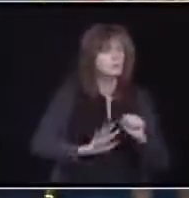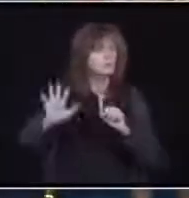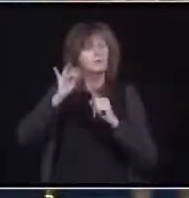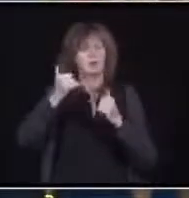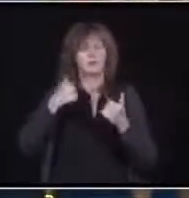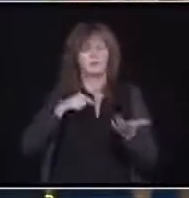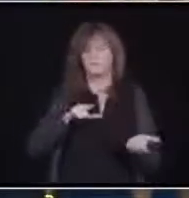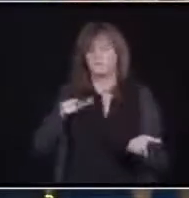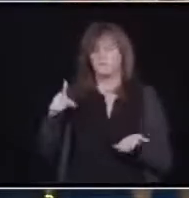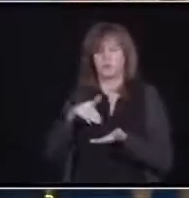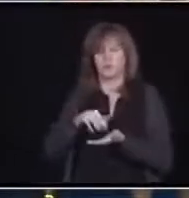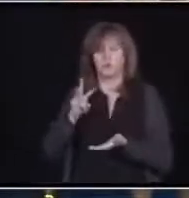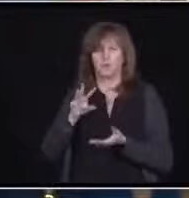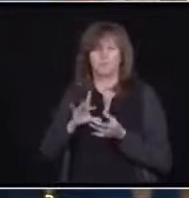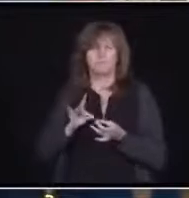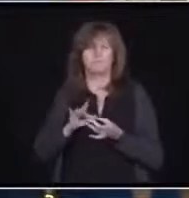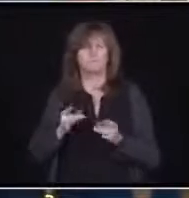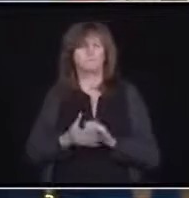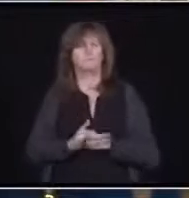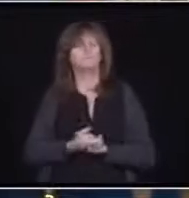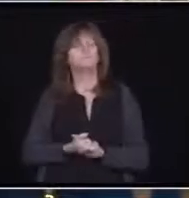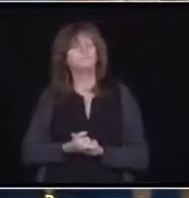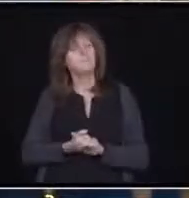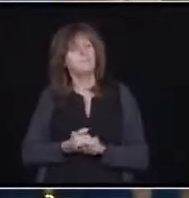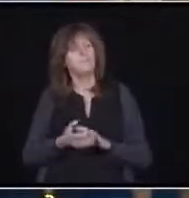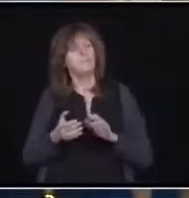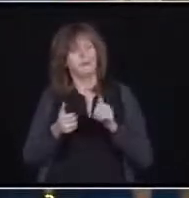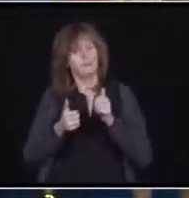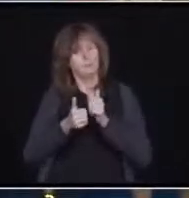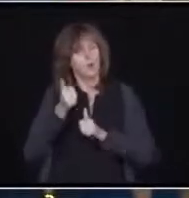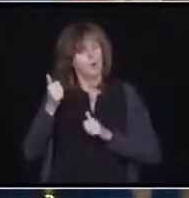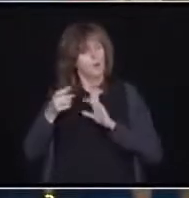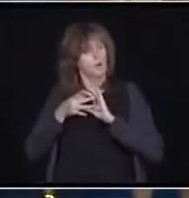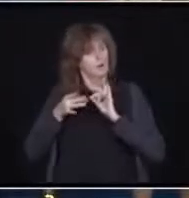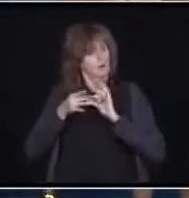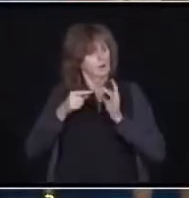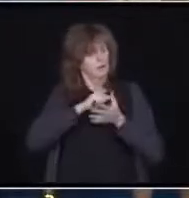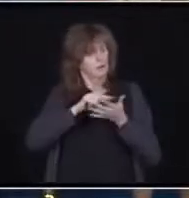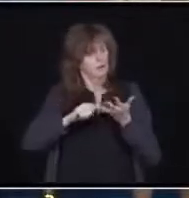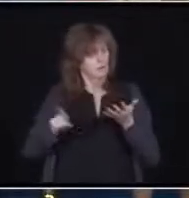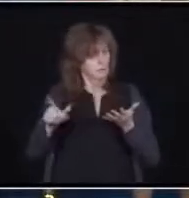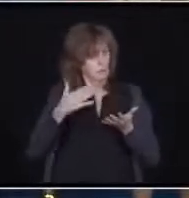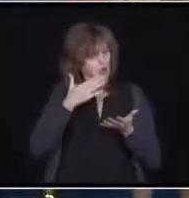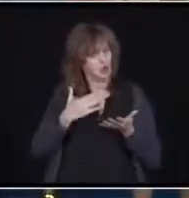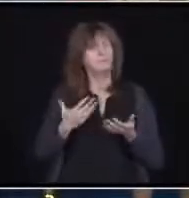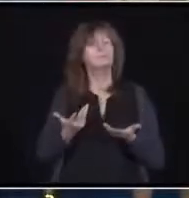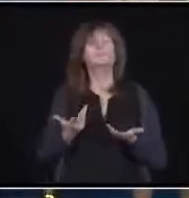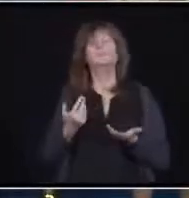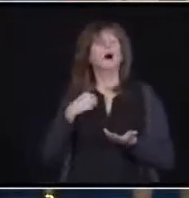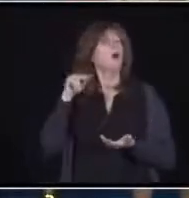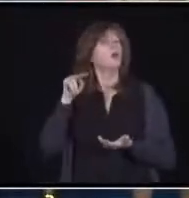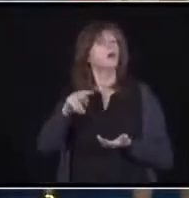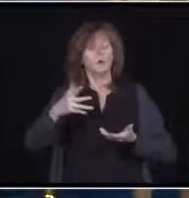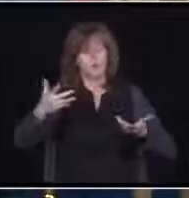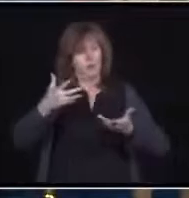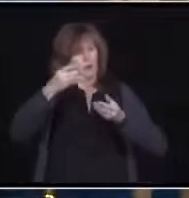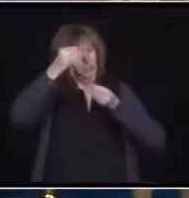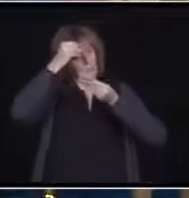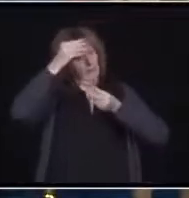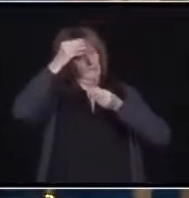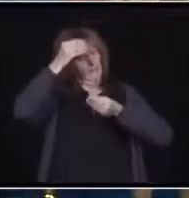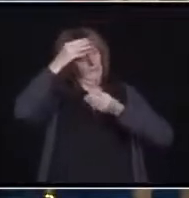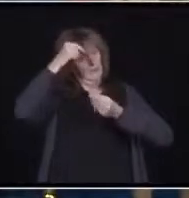Dr. well, the Premier's covered most of the points there. What we're looking at is the data. When we see outbreaks related to